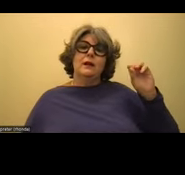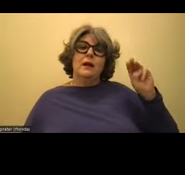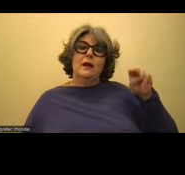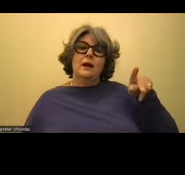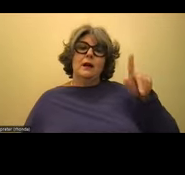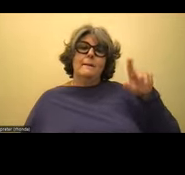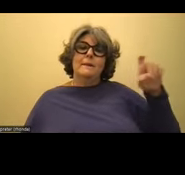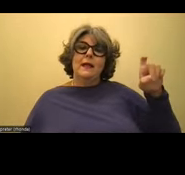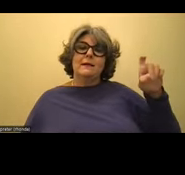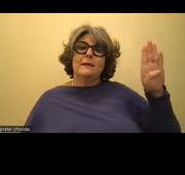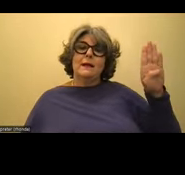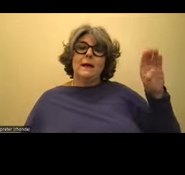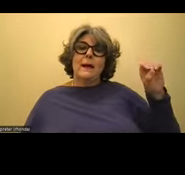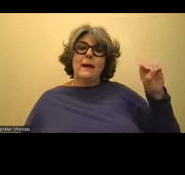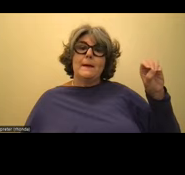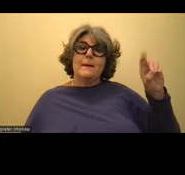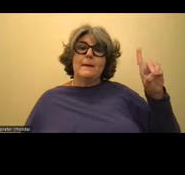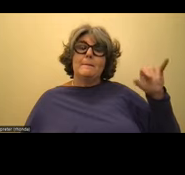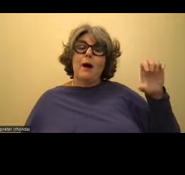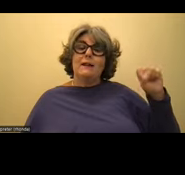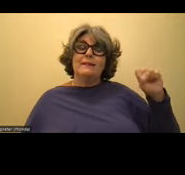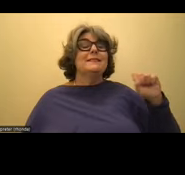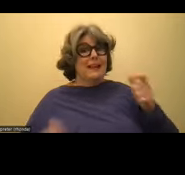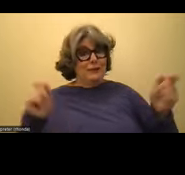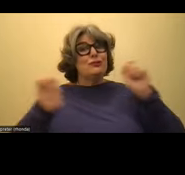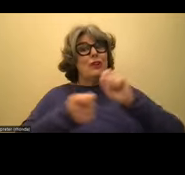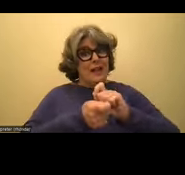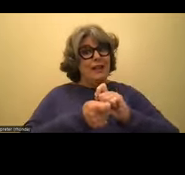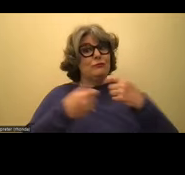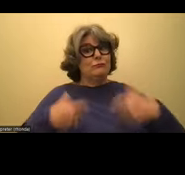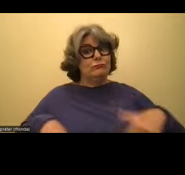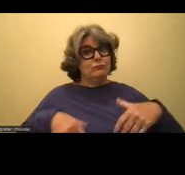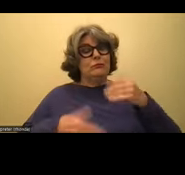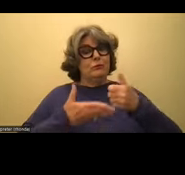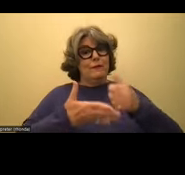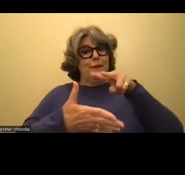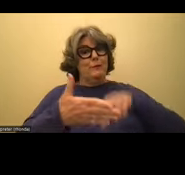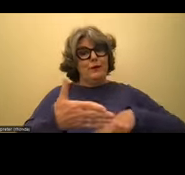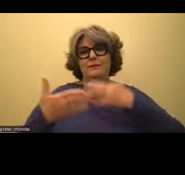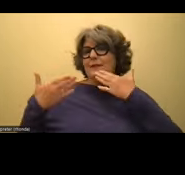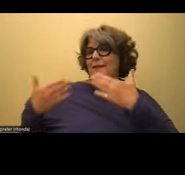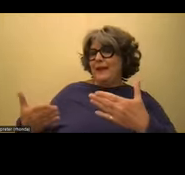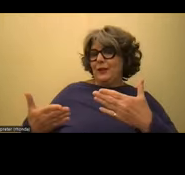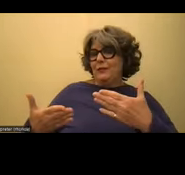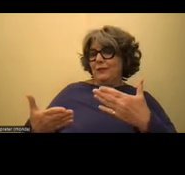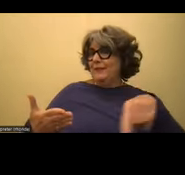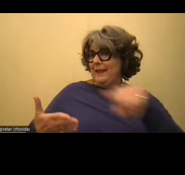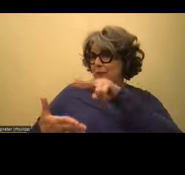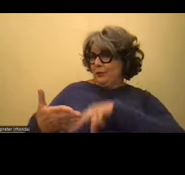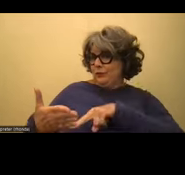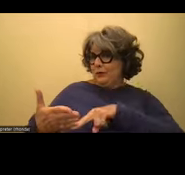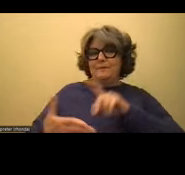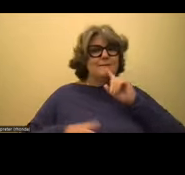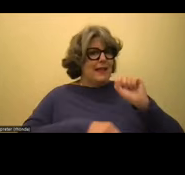because this could be a game changer in regards to reading for them. That's right. Yeah, they wanna read too, right? Absolutely.